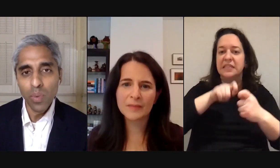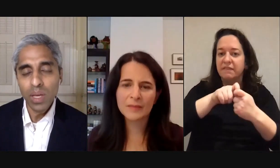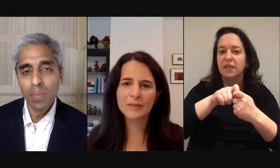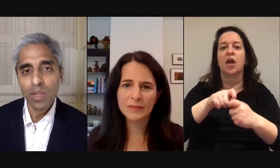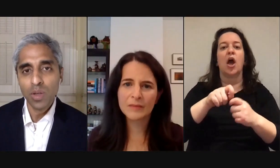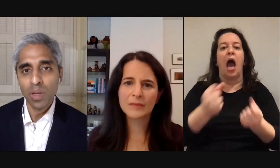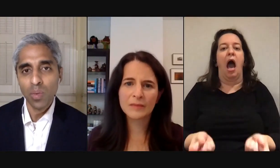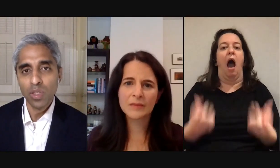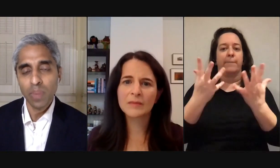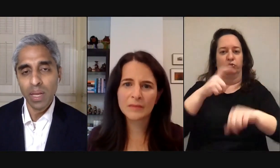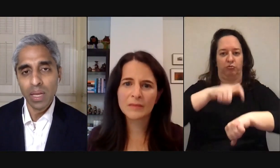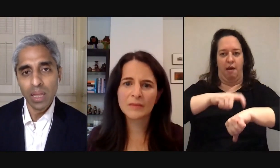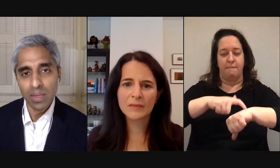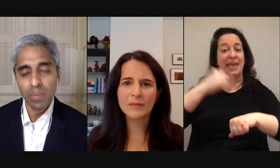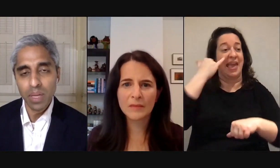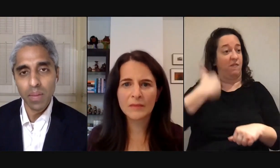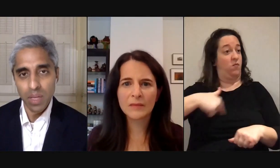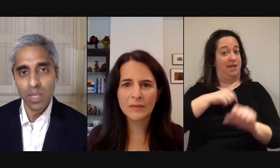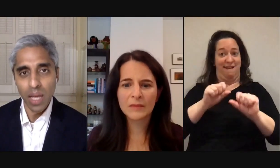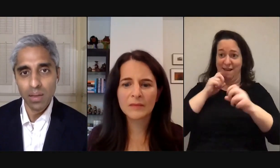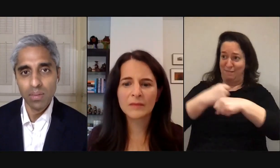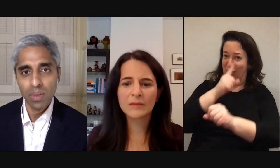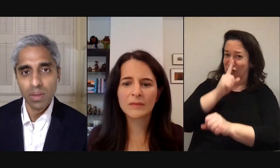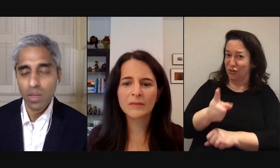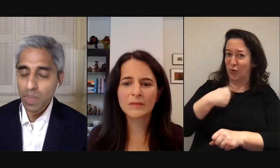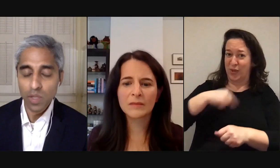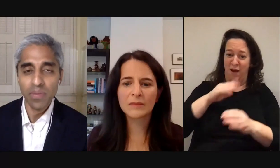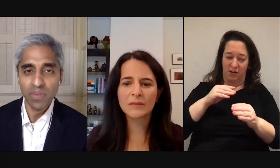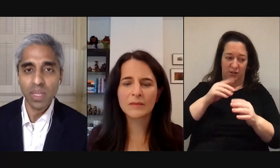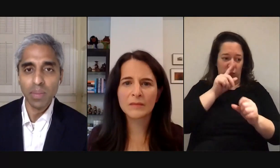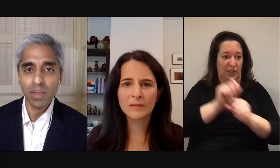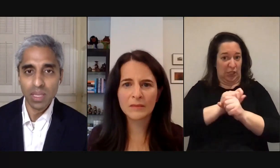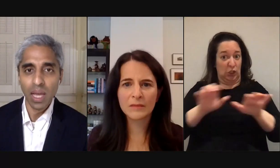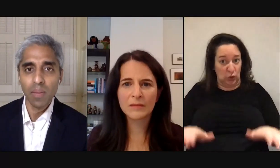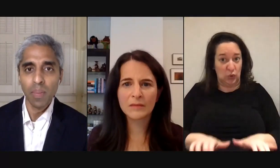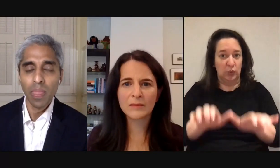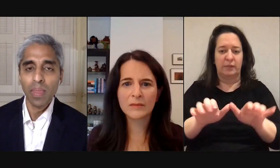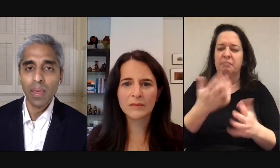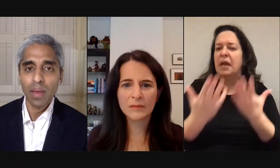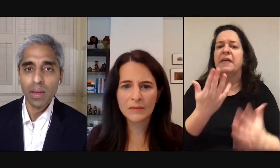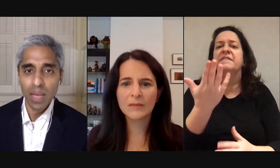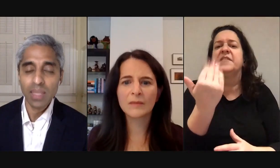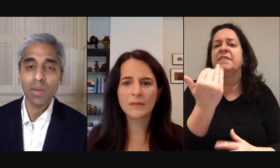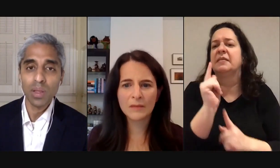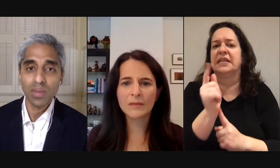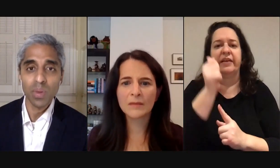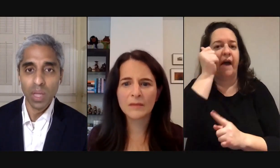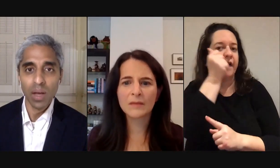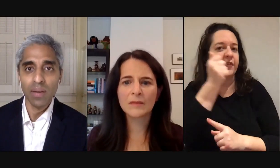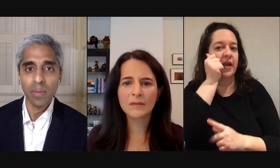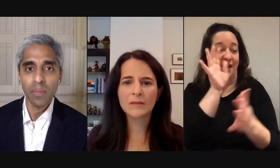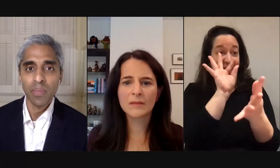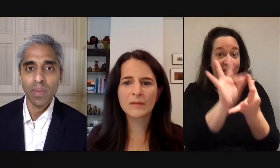think that if we can make sure that we're spending at least some time each day it could be just be 15 minutes a day connecting with